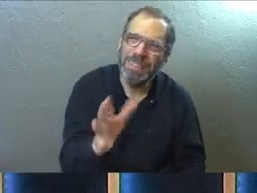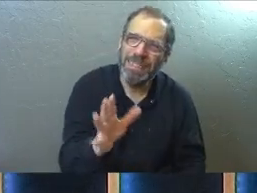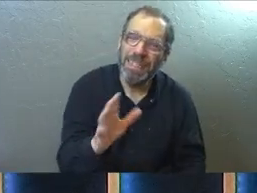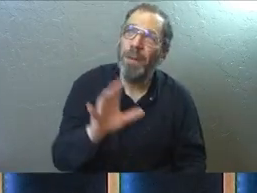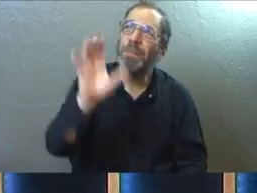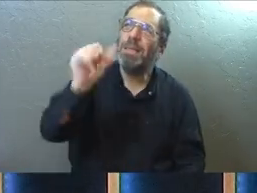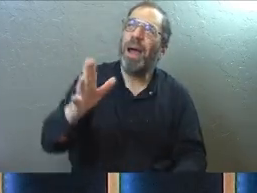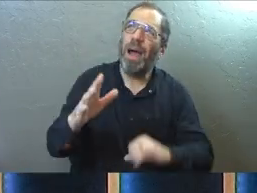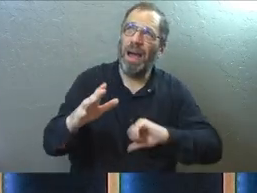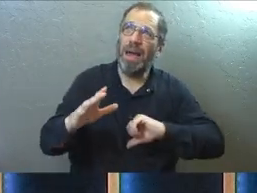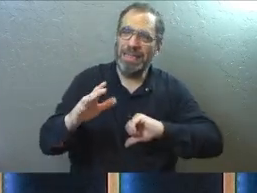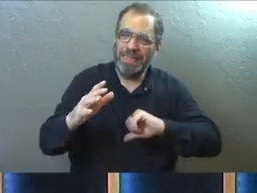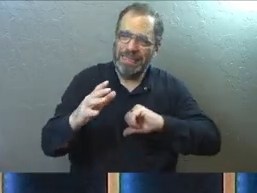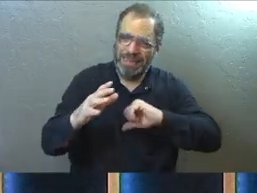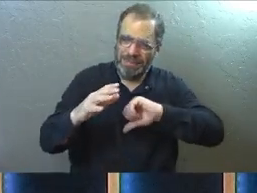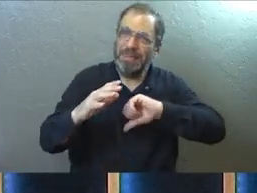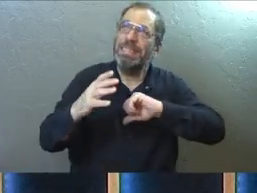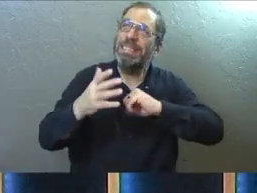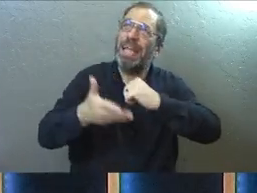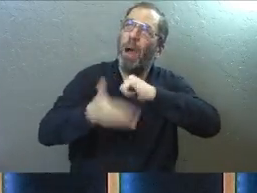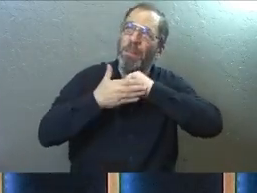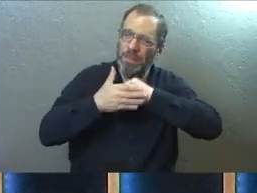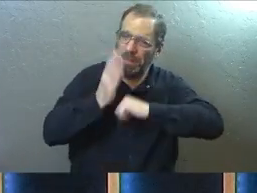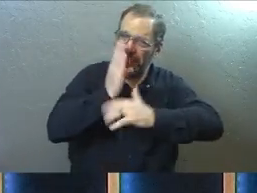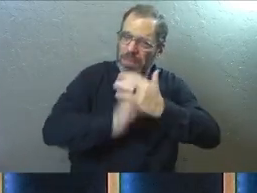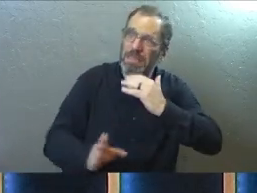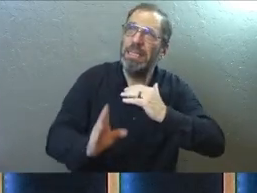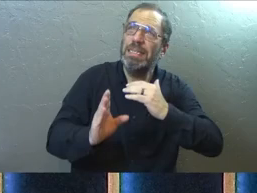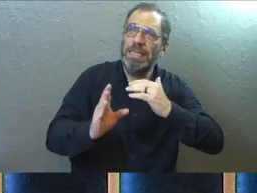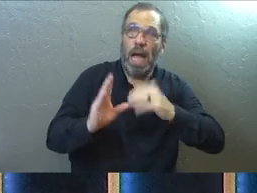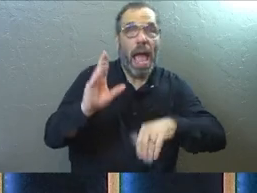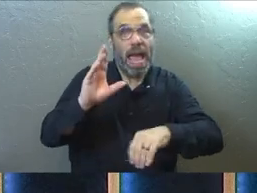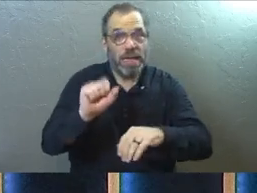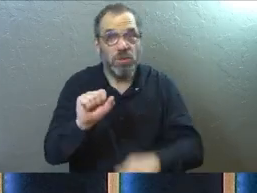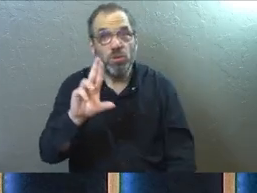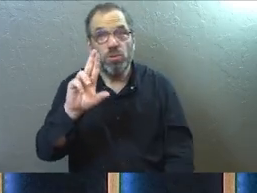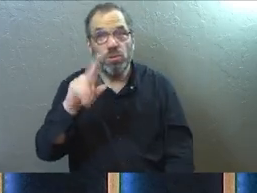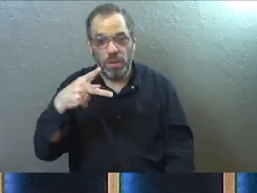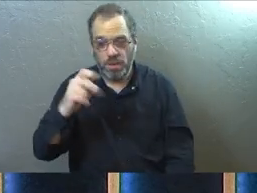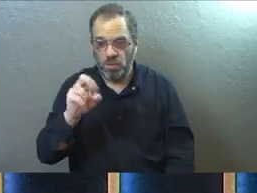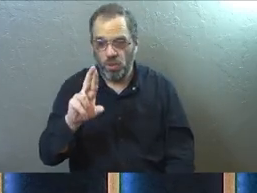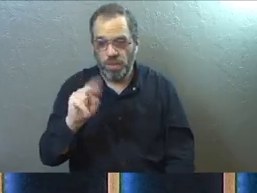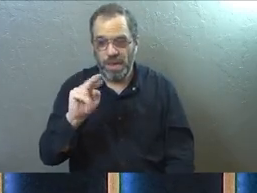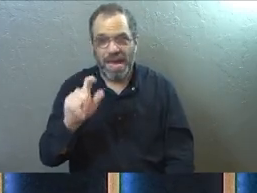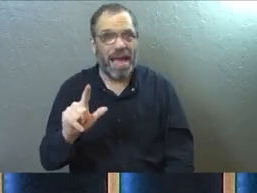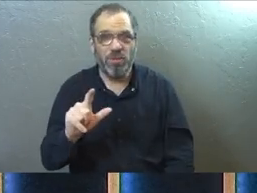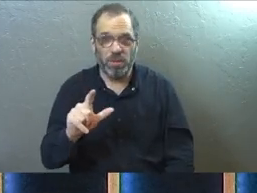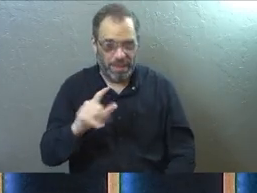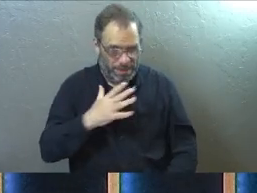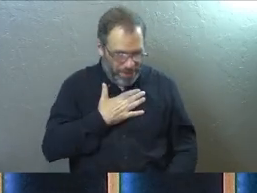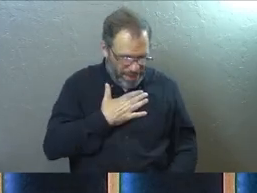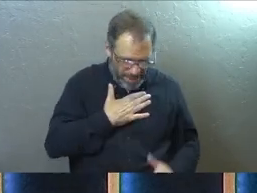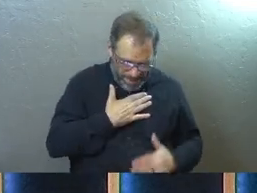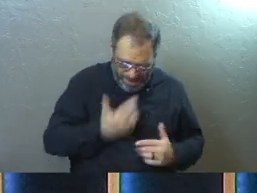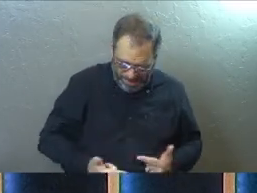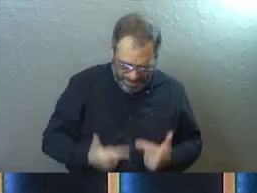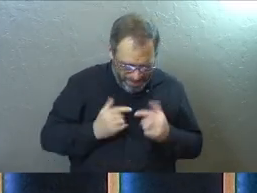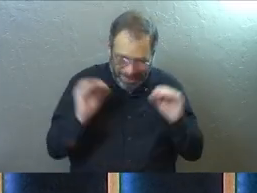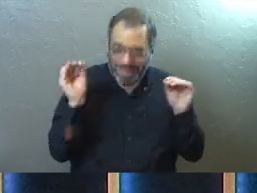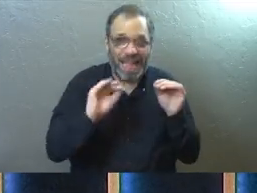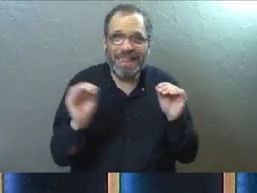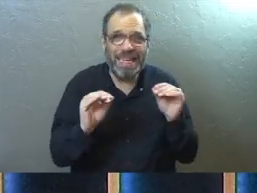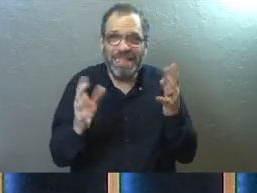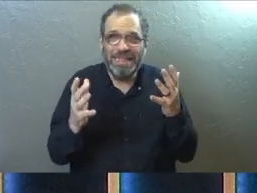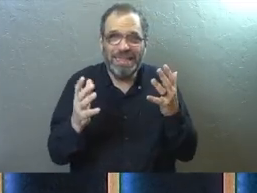But God, I need you to build humility in my heart. It's a supernatural thing. It's a foreign spirit. It is not part of my human brokenness from